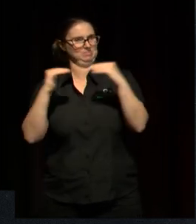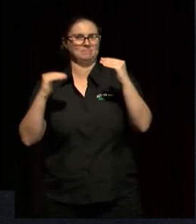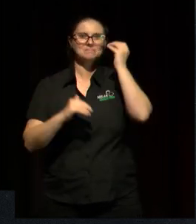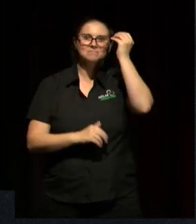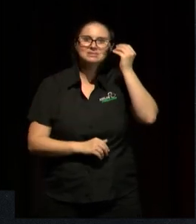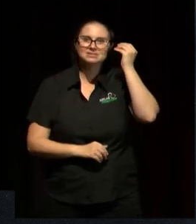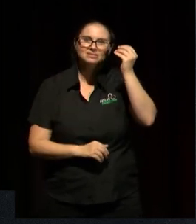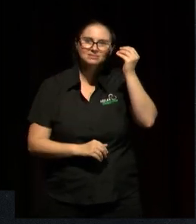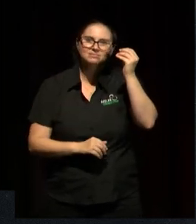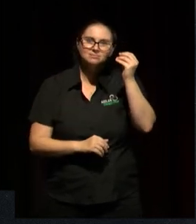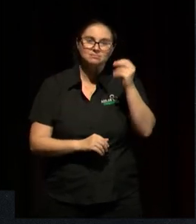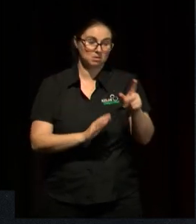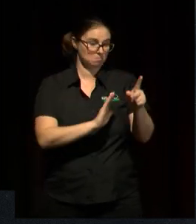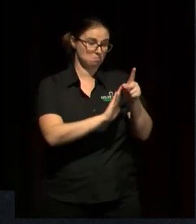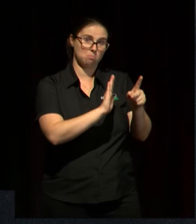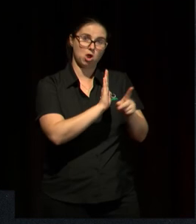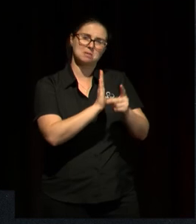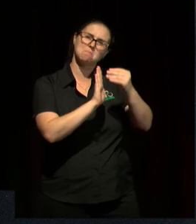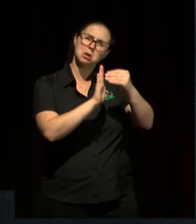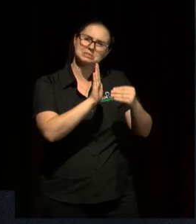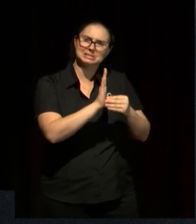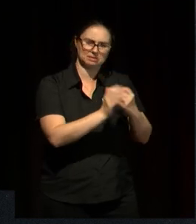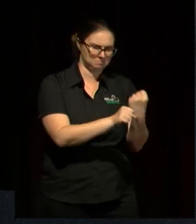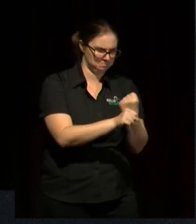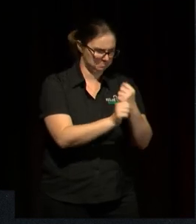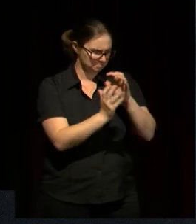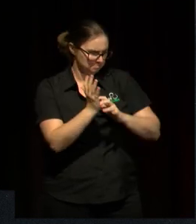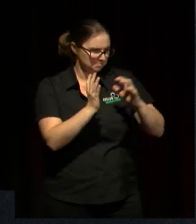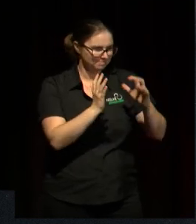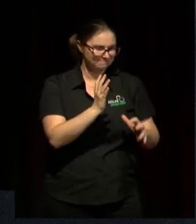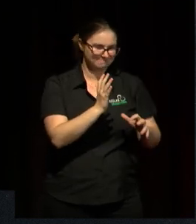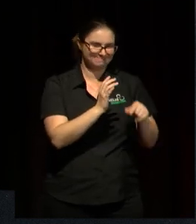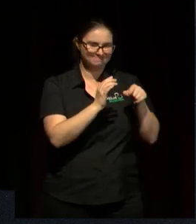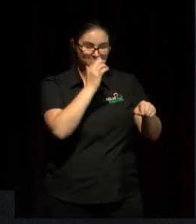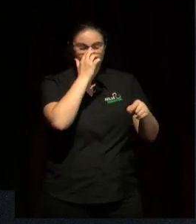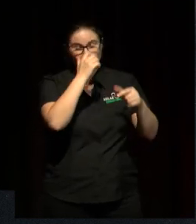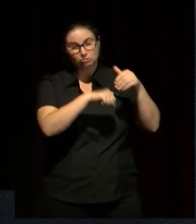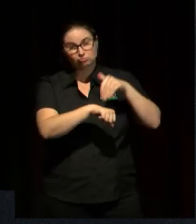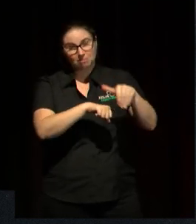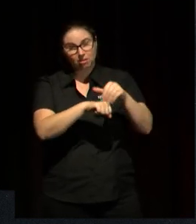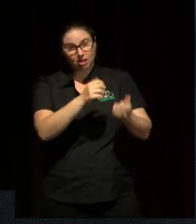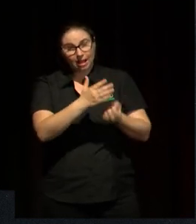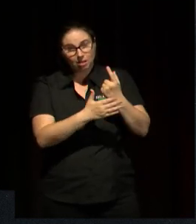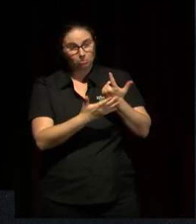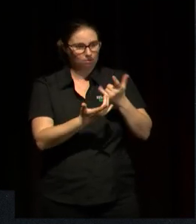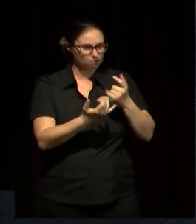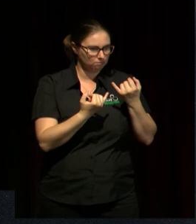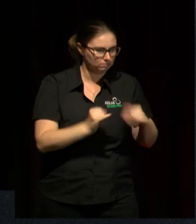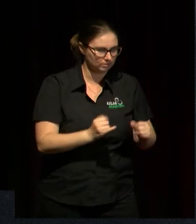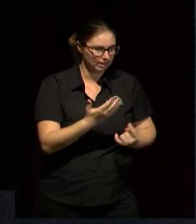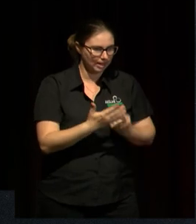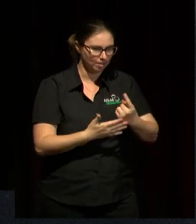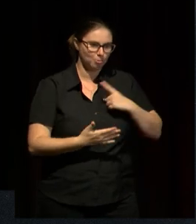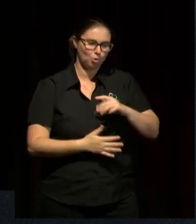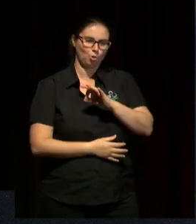finds itself in trouble when it doesn't treat the whole person as a whole person. I think